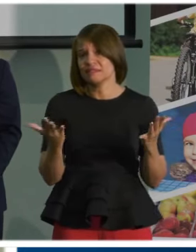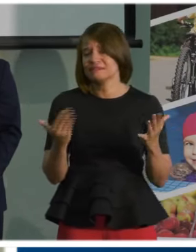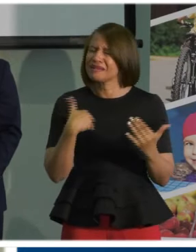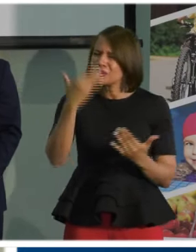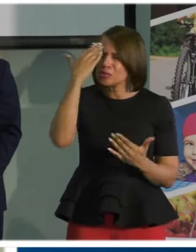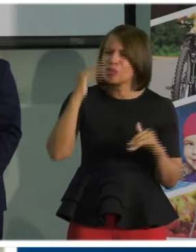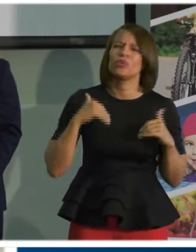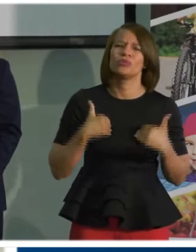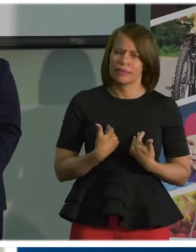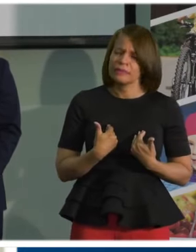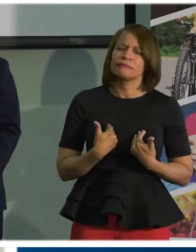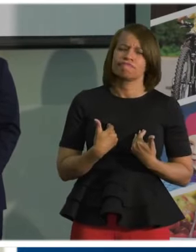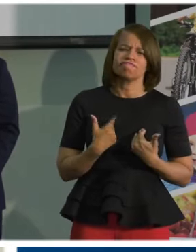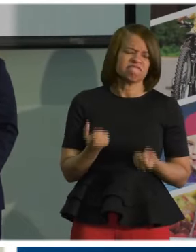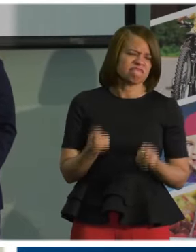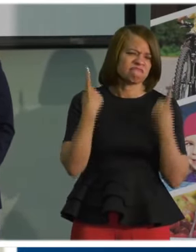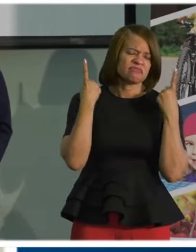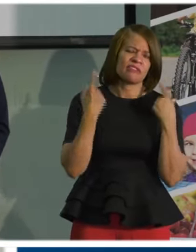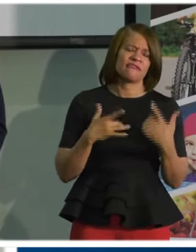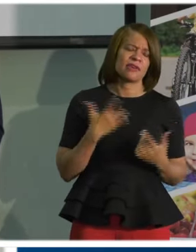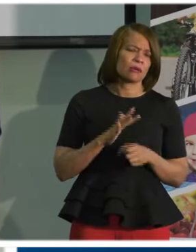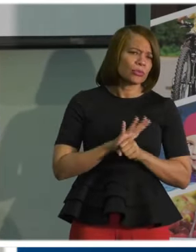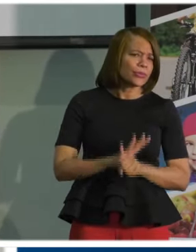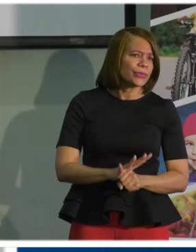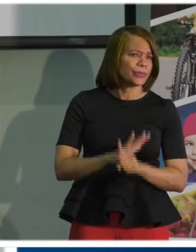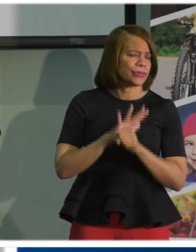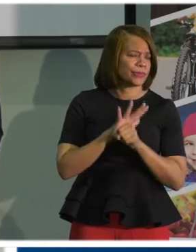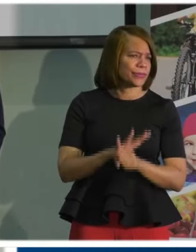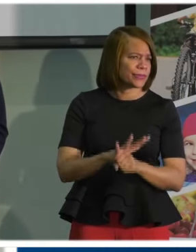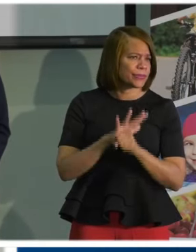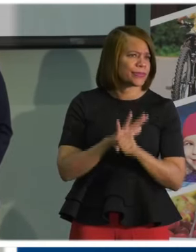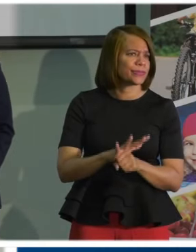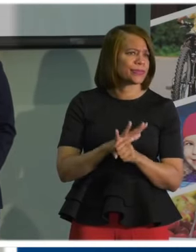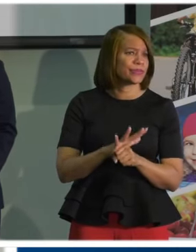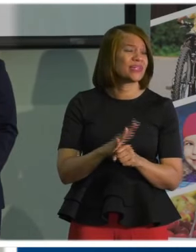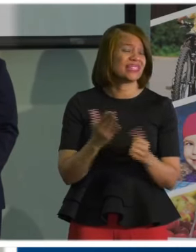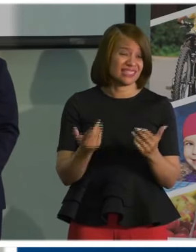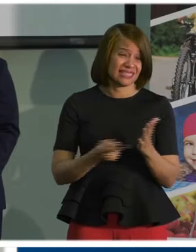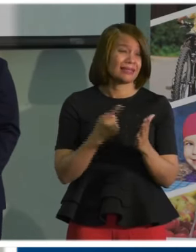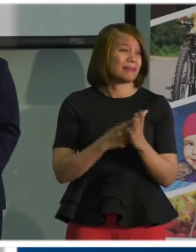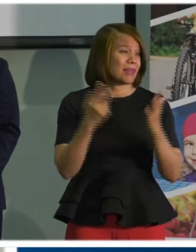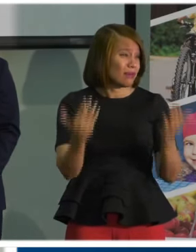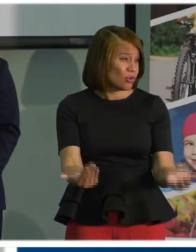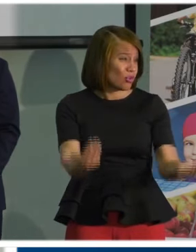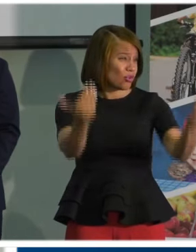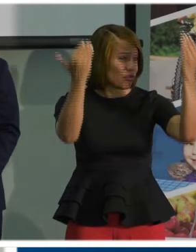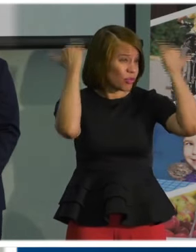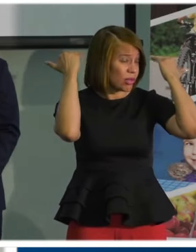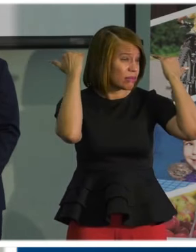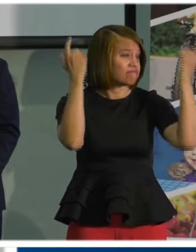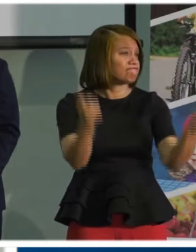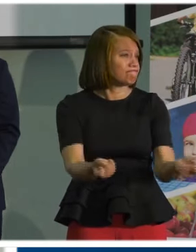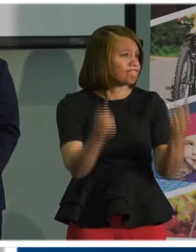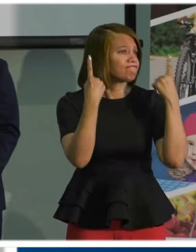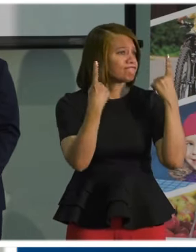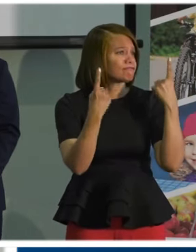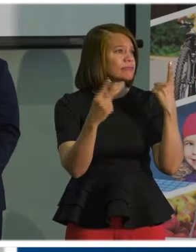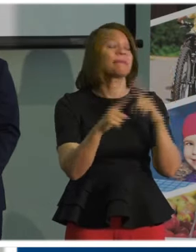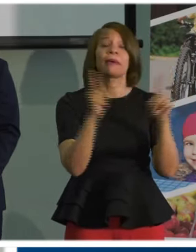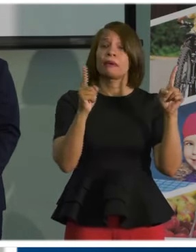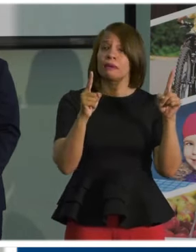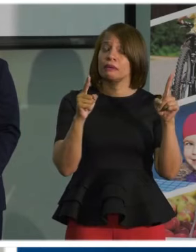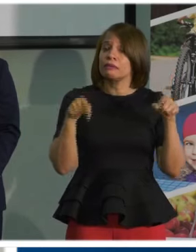tired, we're stressed, and in some cases overwhelmed. But this is an opportunity